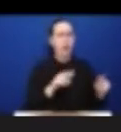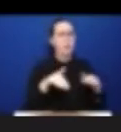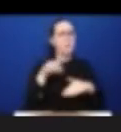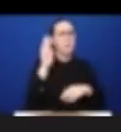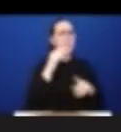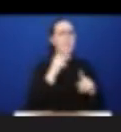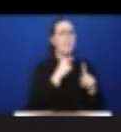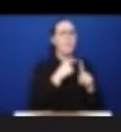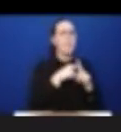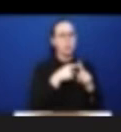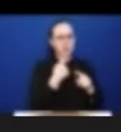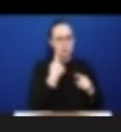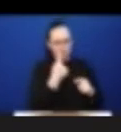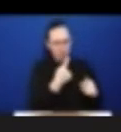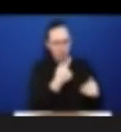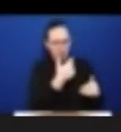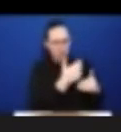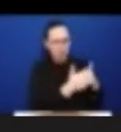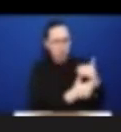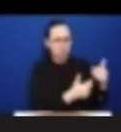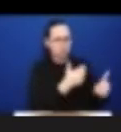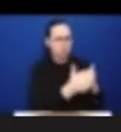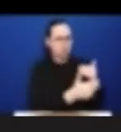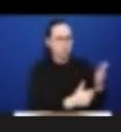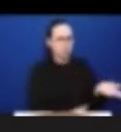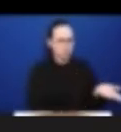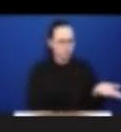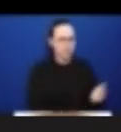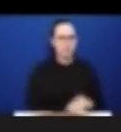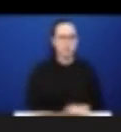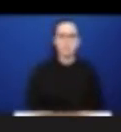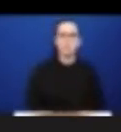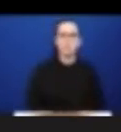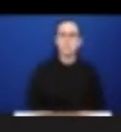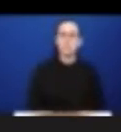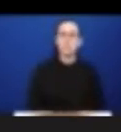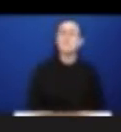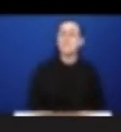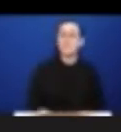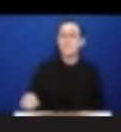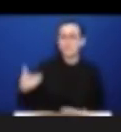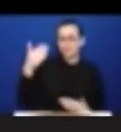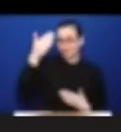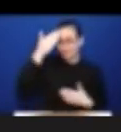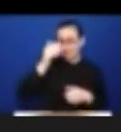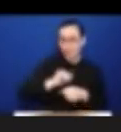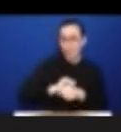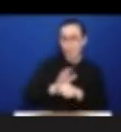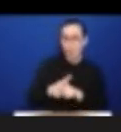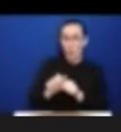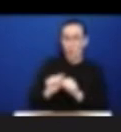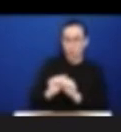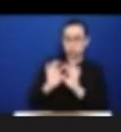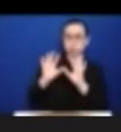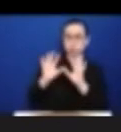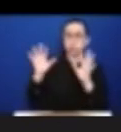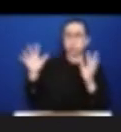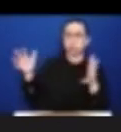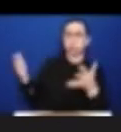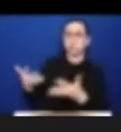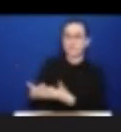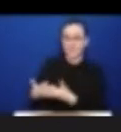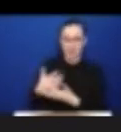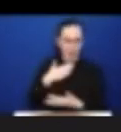requires amplifying the needs of disabled children and youth after what's been such an